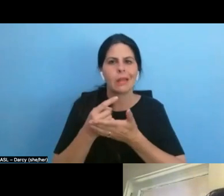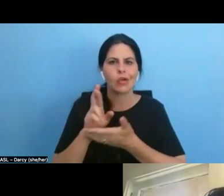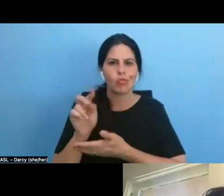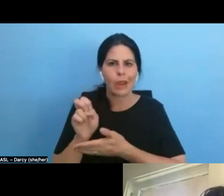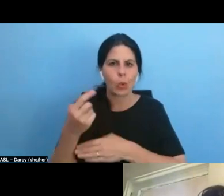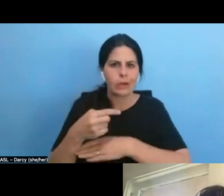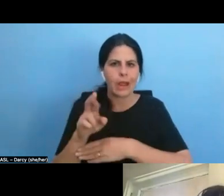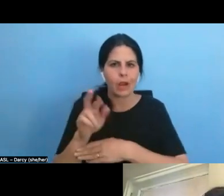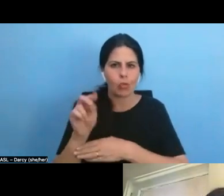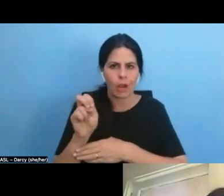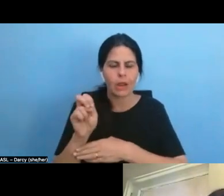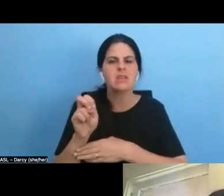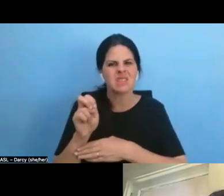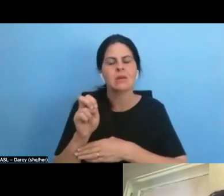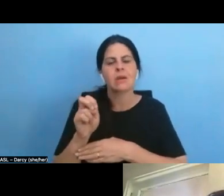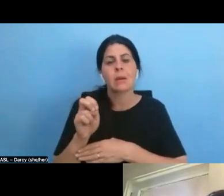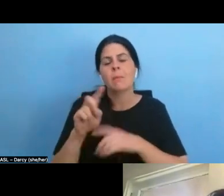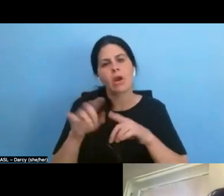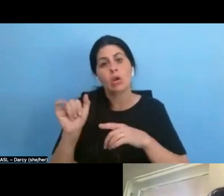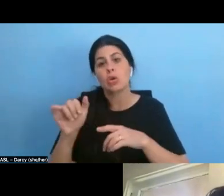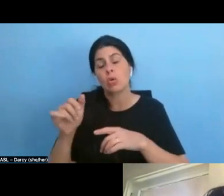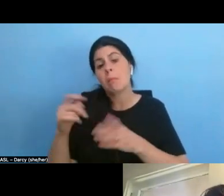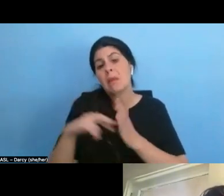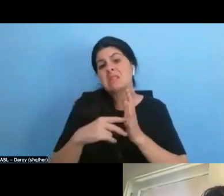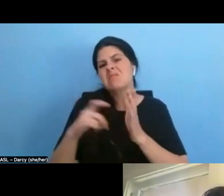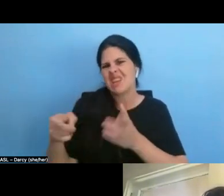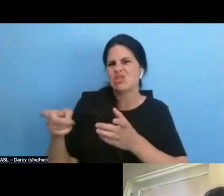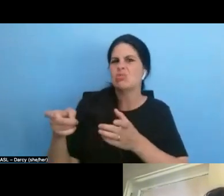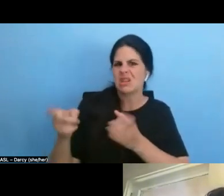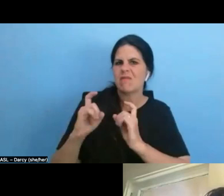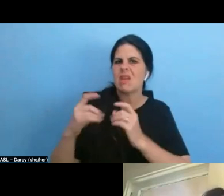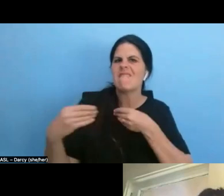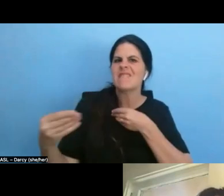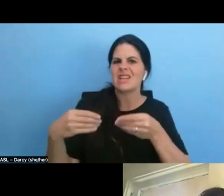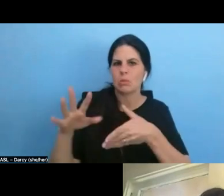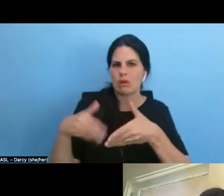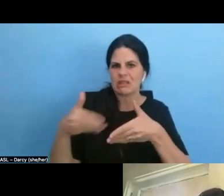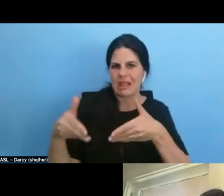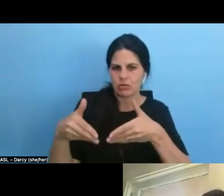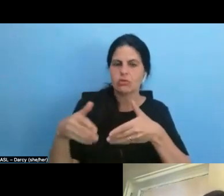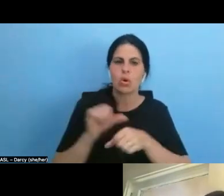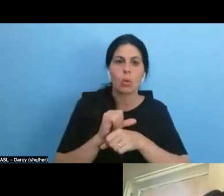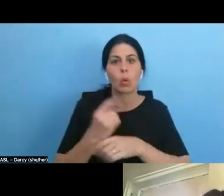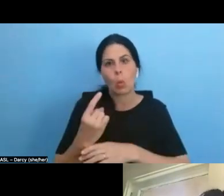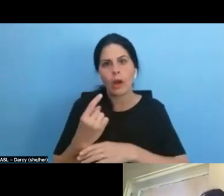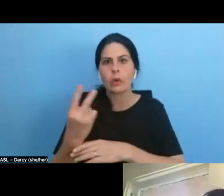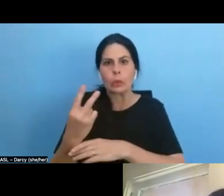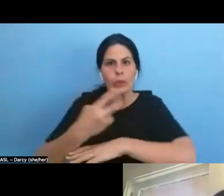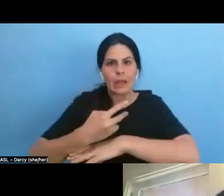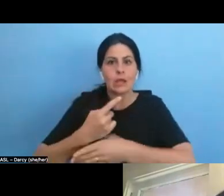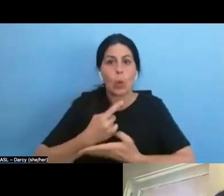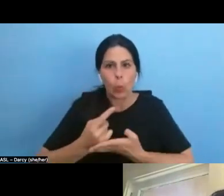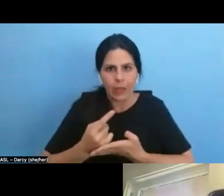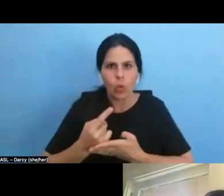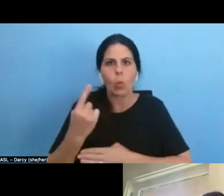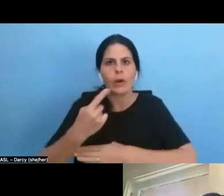to meet the needs of the production. So maybe they, I work one or two days a week or one or two days a month at whatever rate we